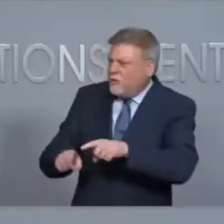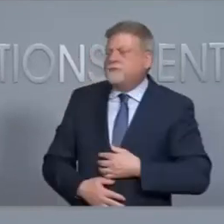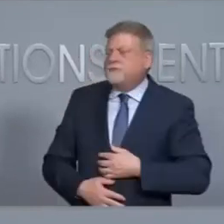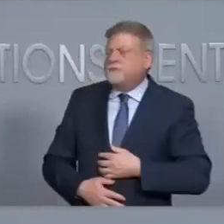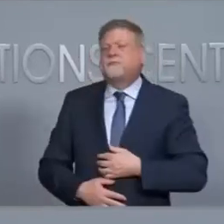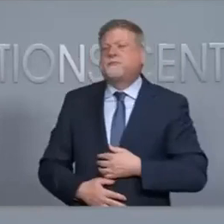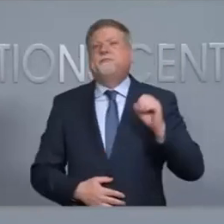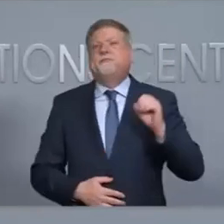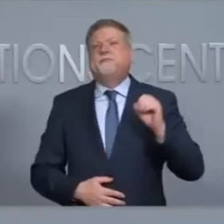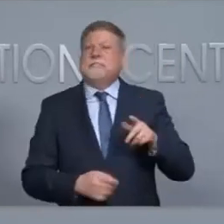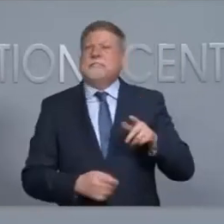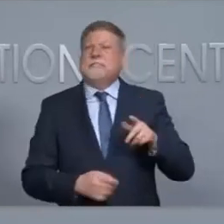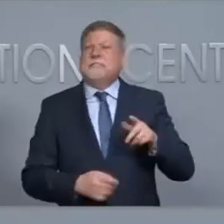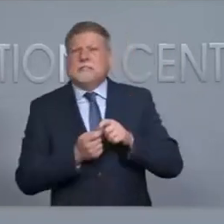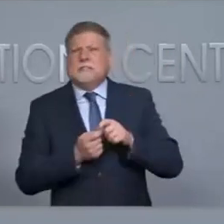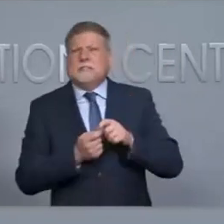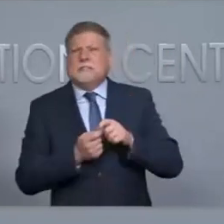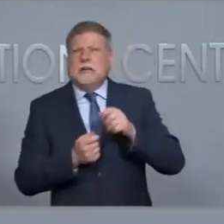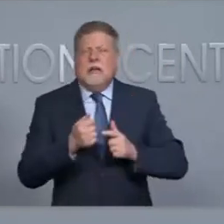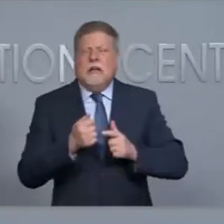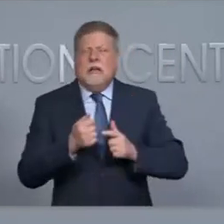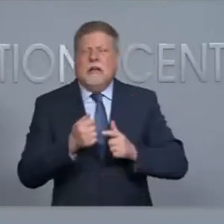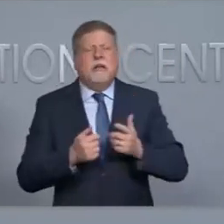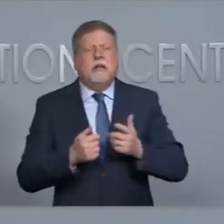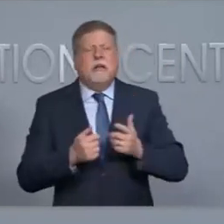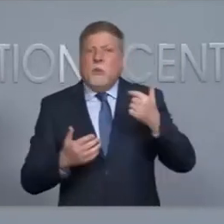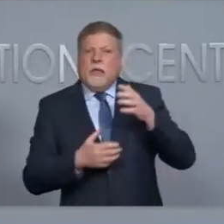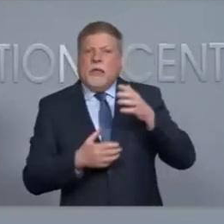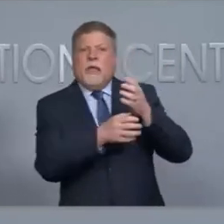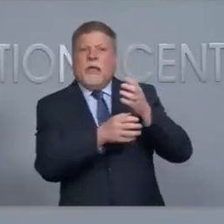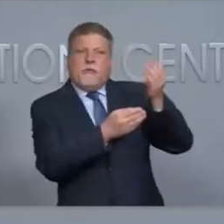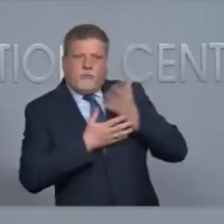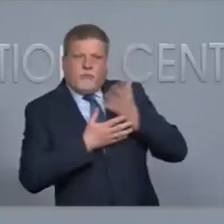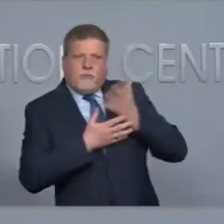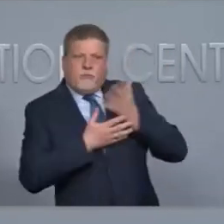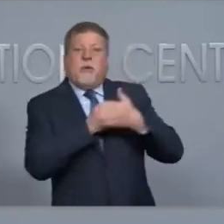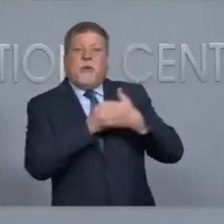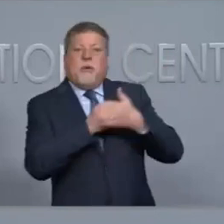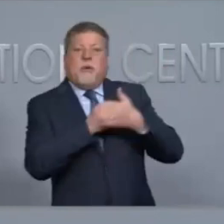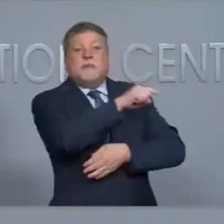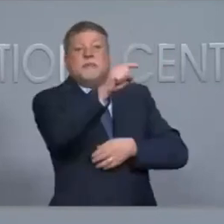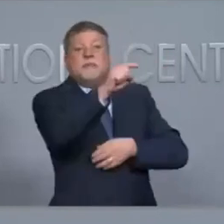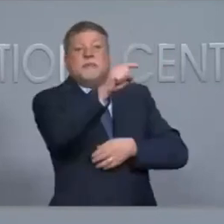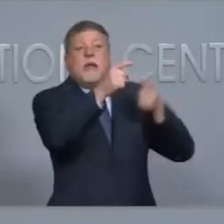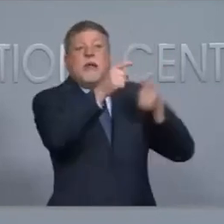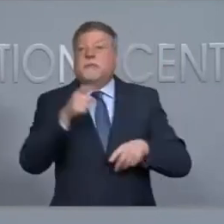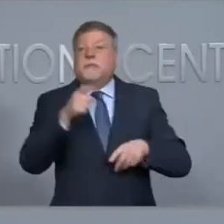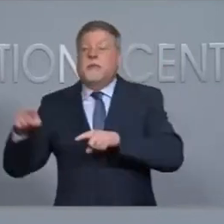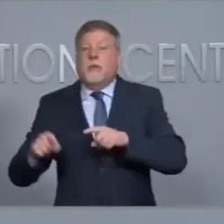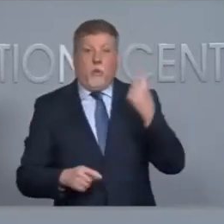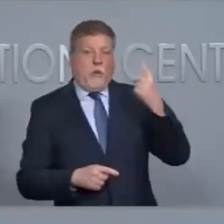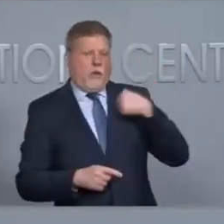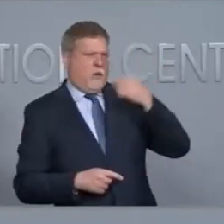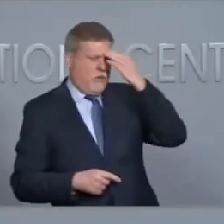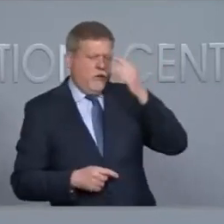I don't know them all. We do gather incident reports from the counties when there's something. The one that I became